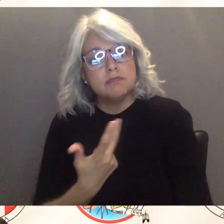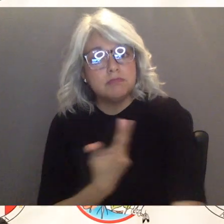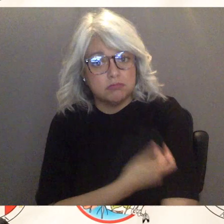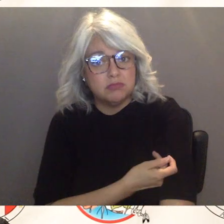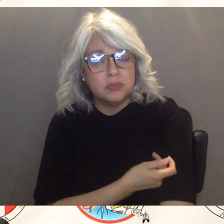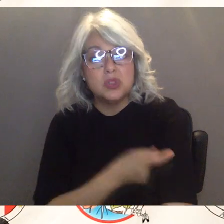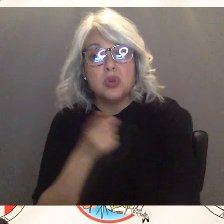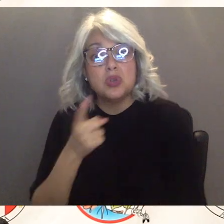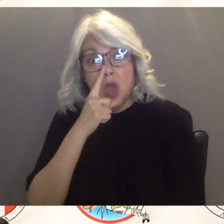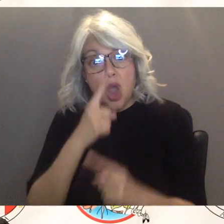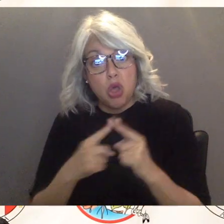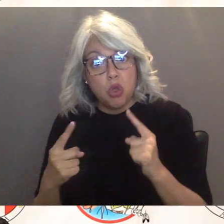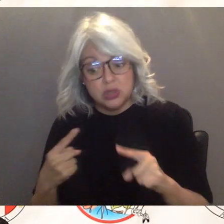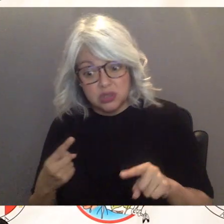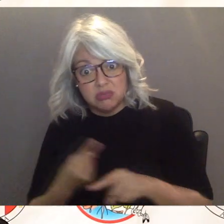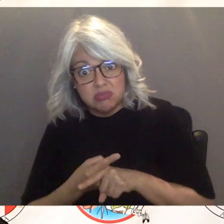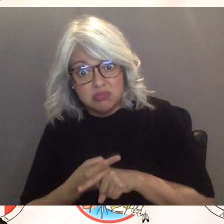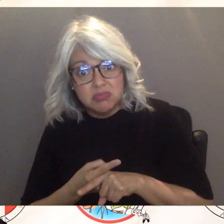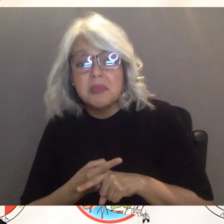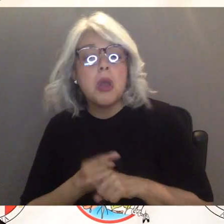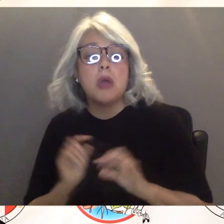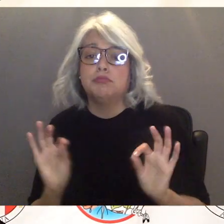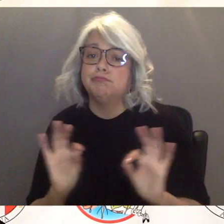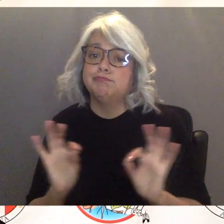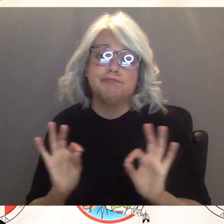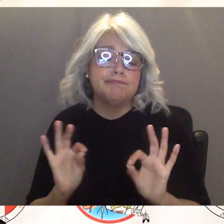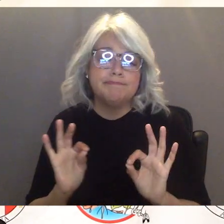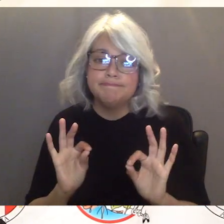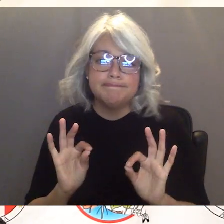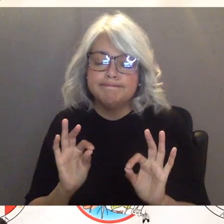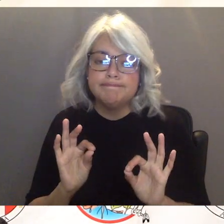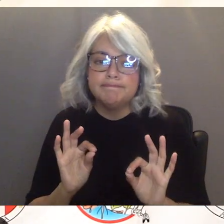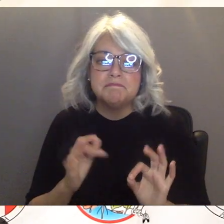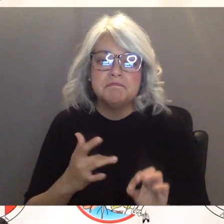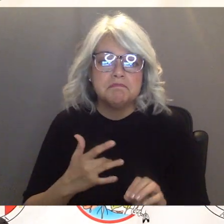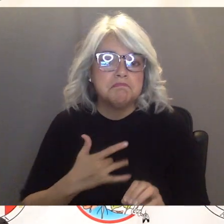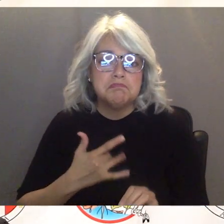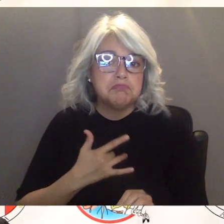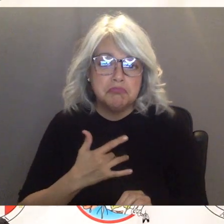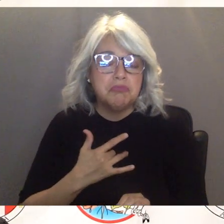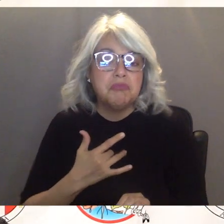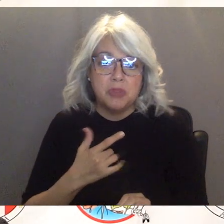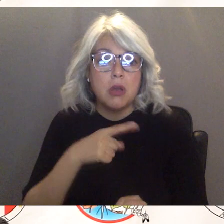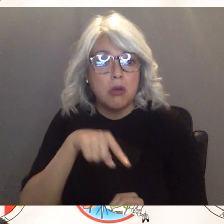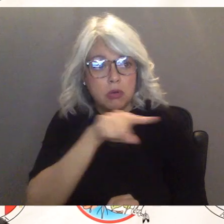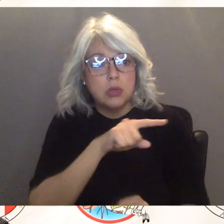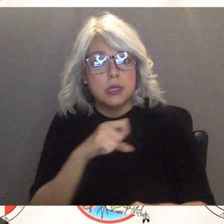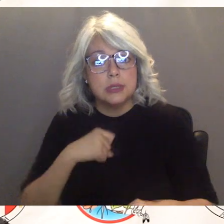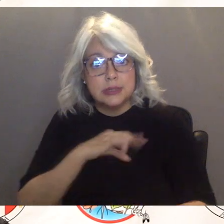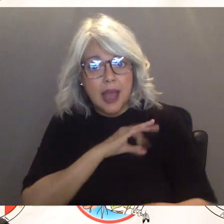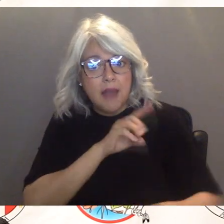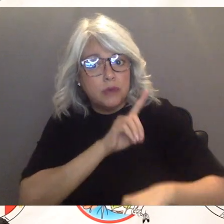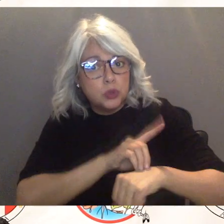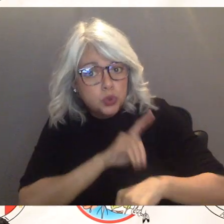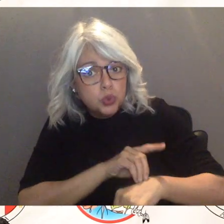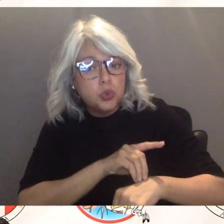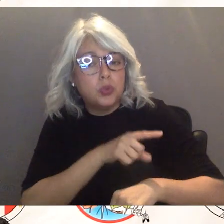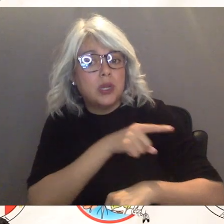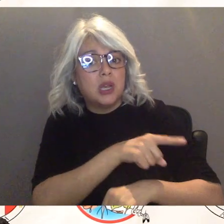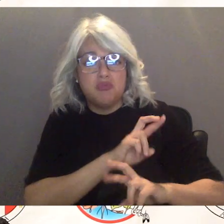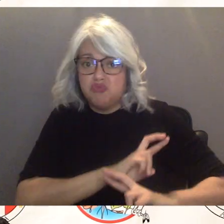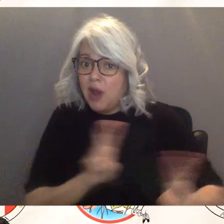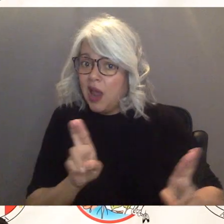was nothing that wasn't um resolved with the you know the care the care that we had on site we did have an ambulance on site that